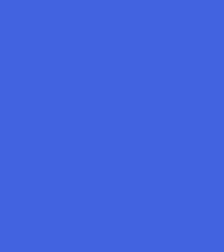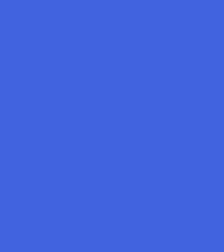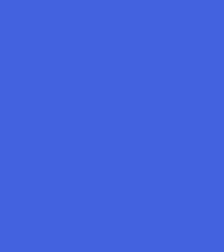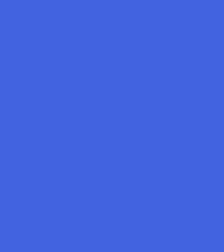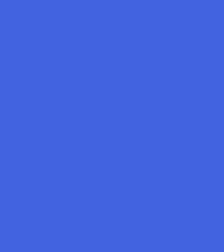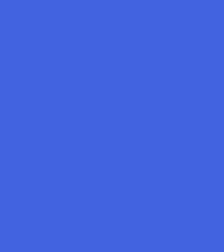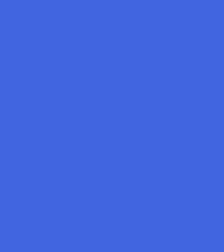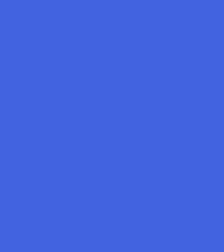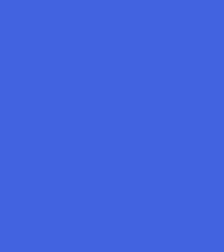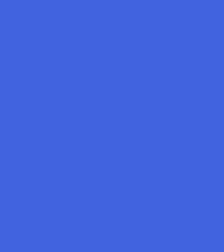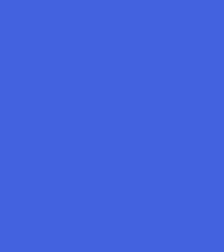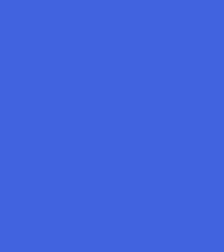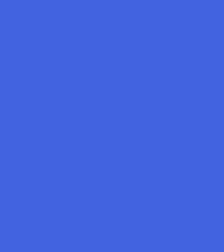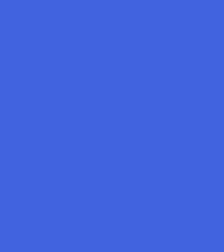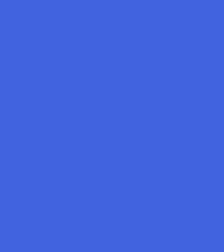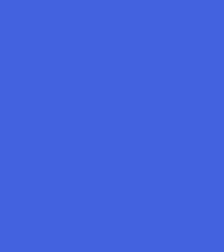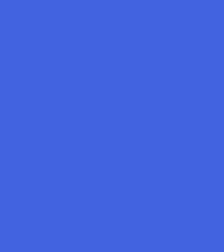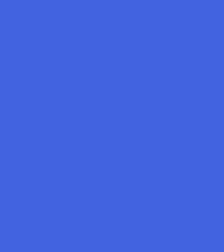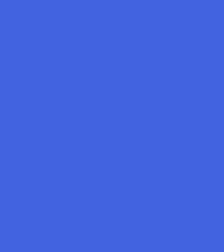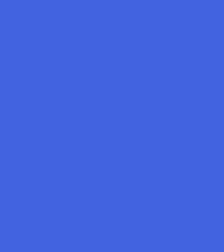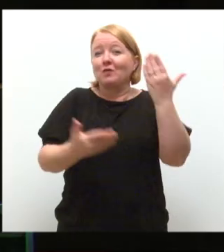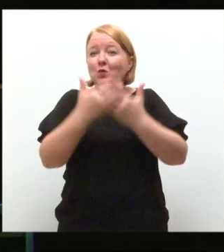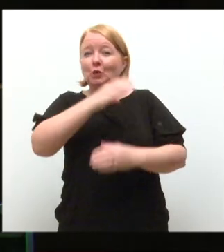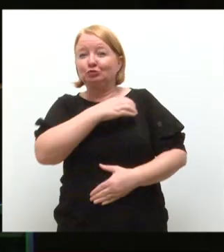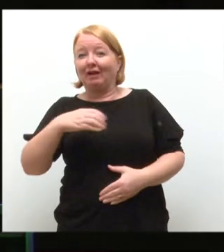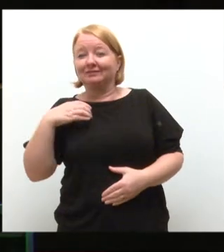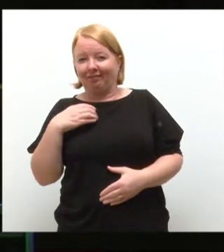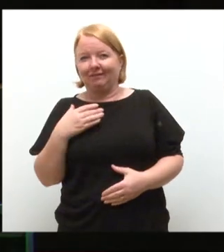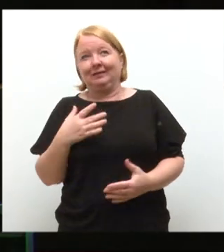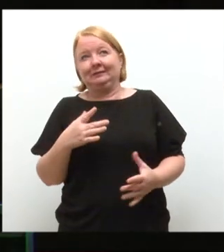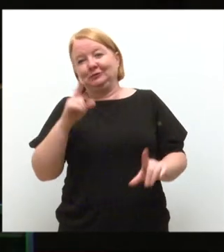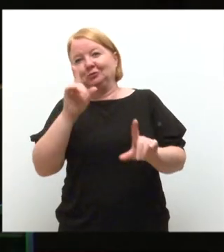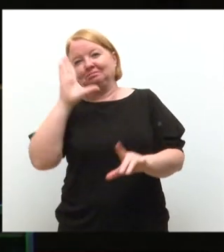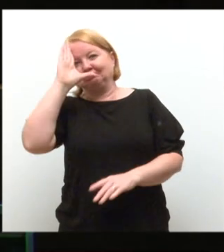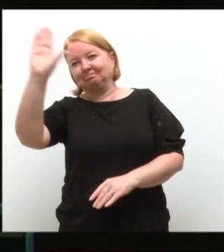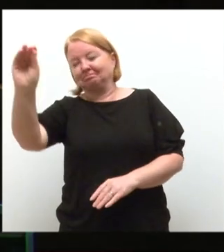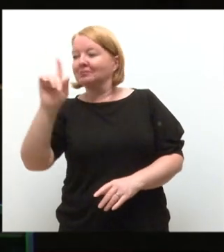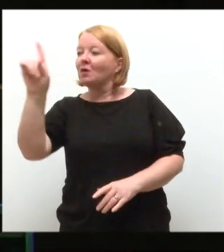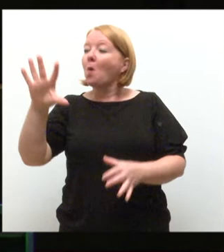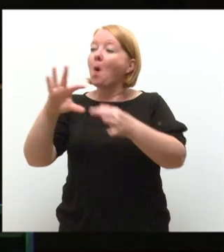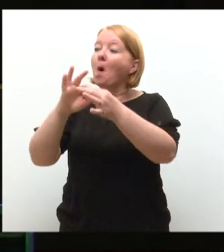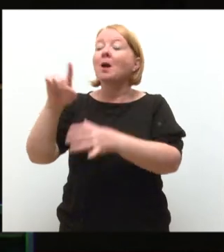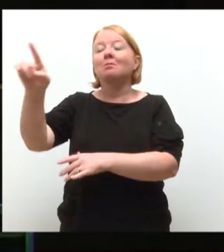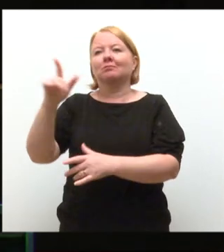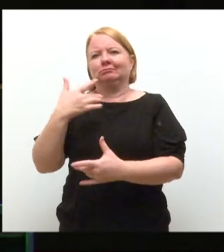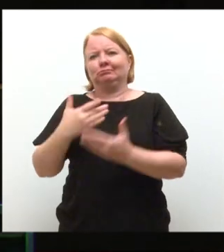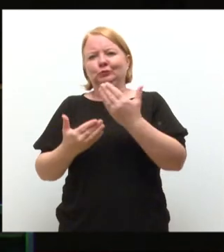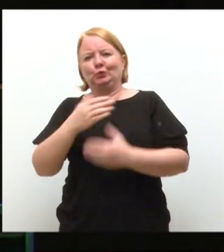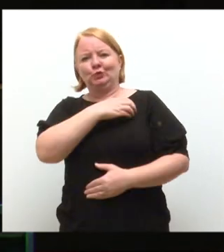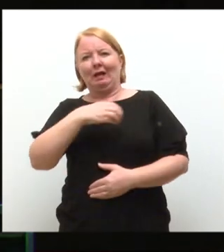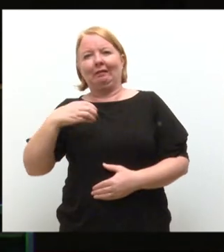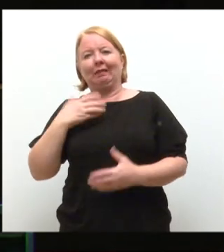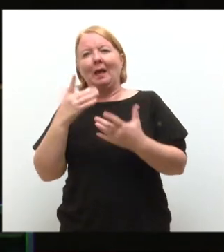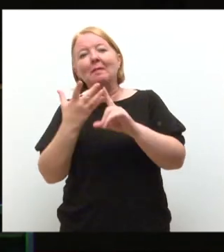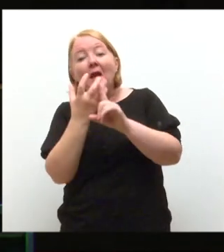A big Dundee welcome to our new Chancellor. You will be able to tell the folks back home that your Chancellor has discovered more stars